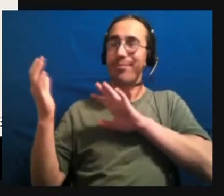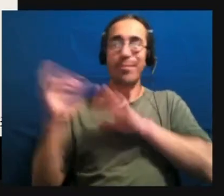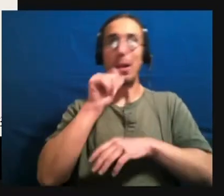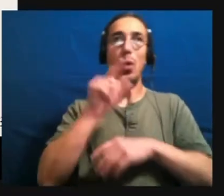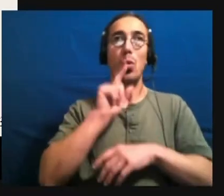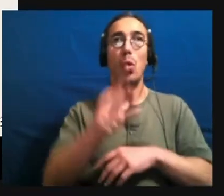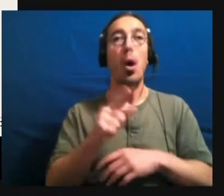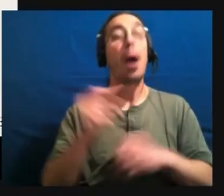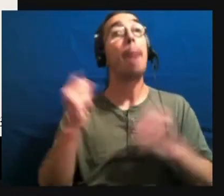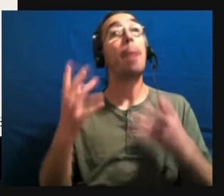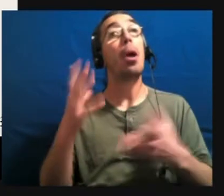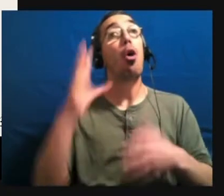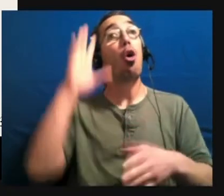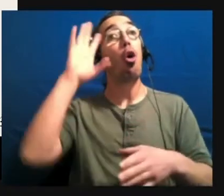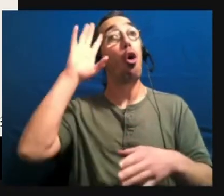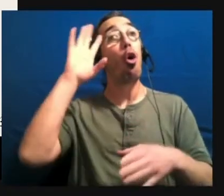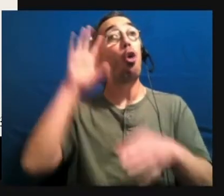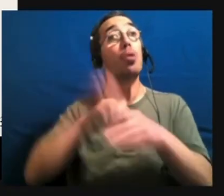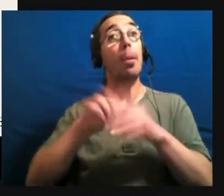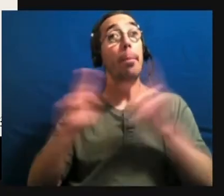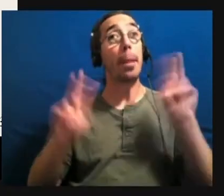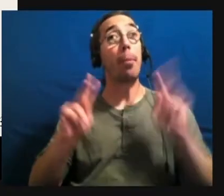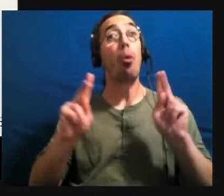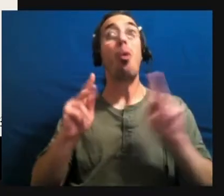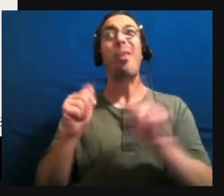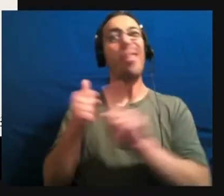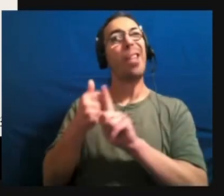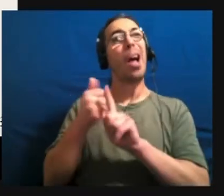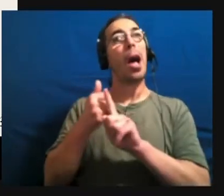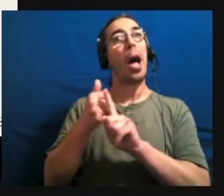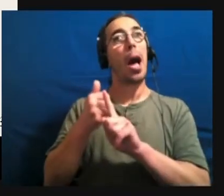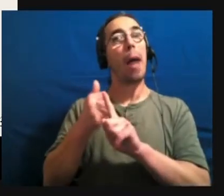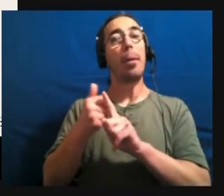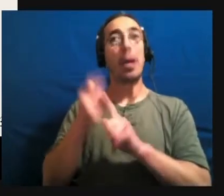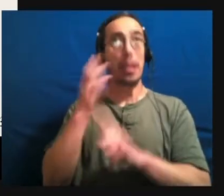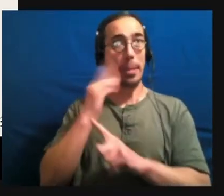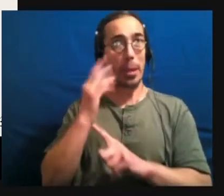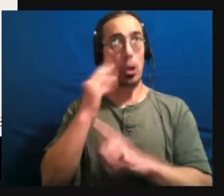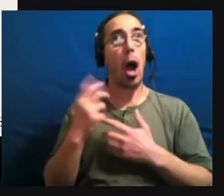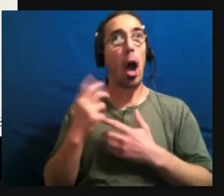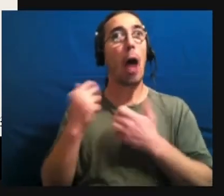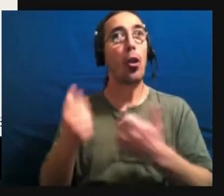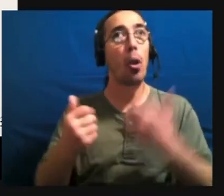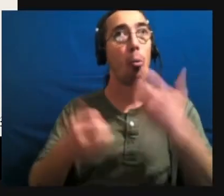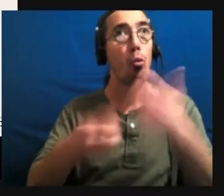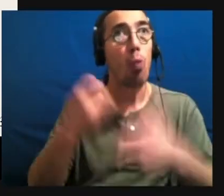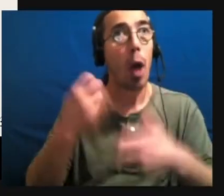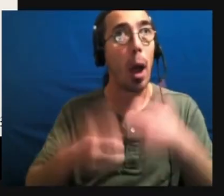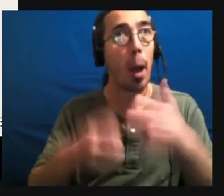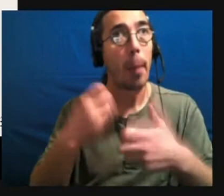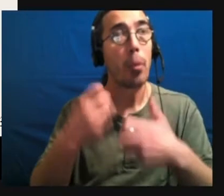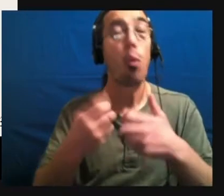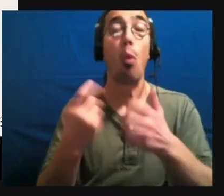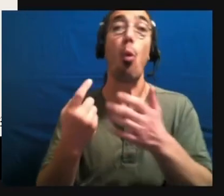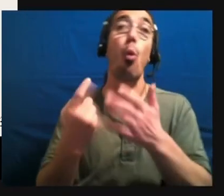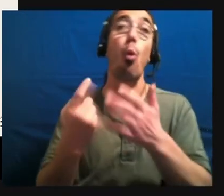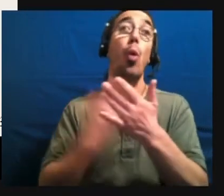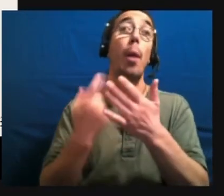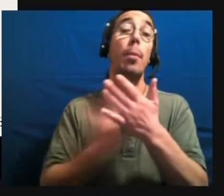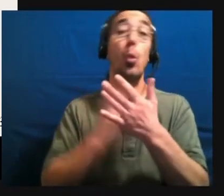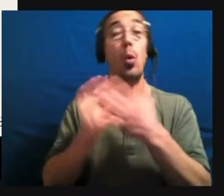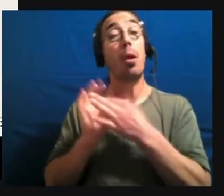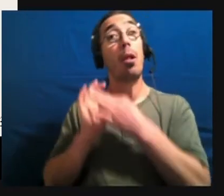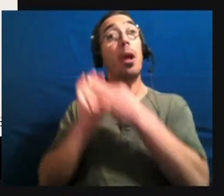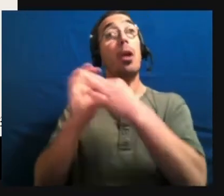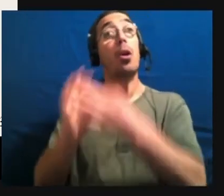autistic people also experience health difficulties and health difficulties are often associated with